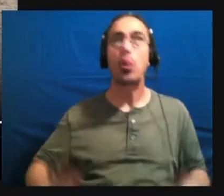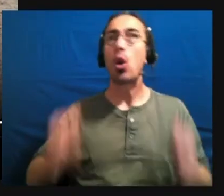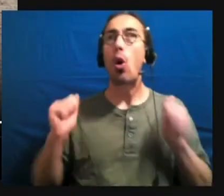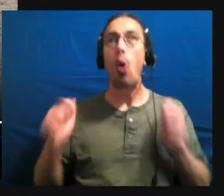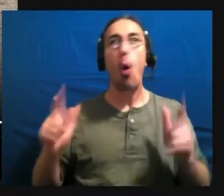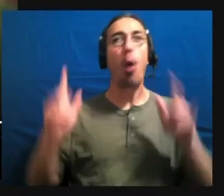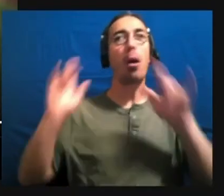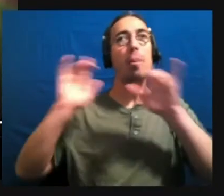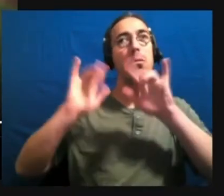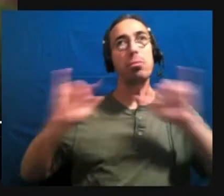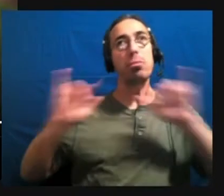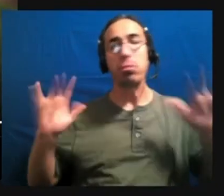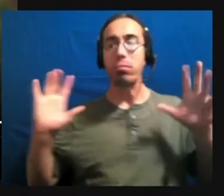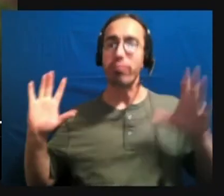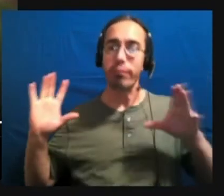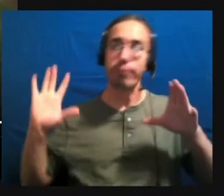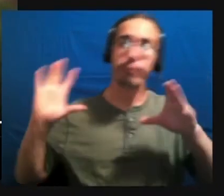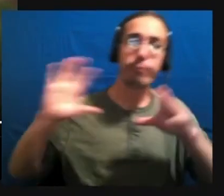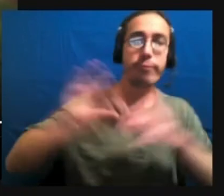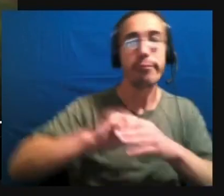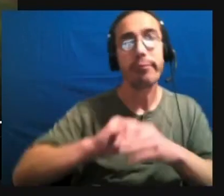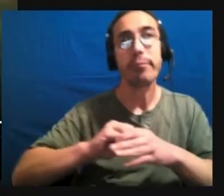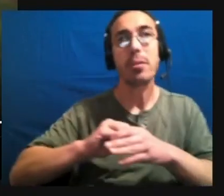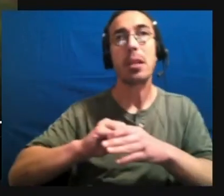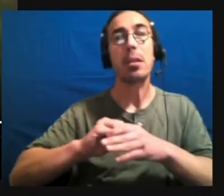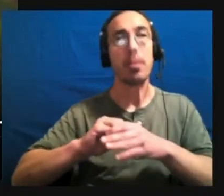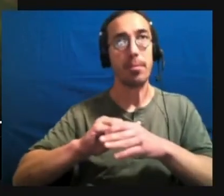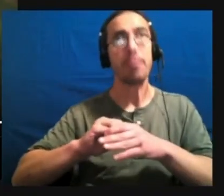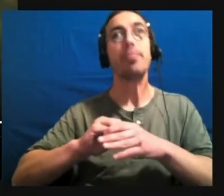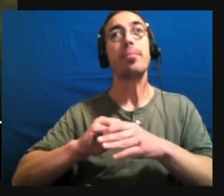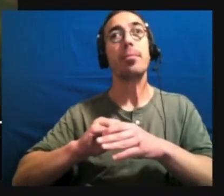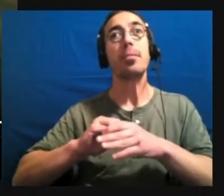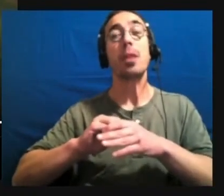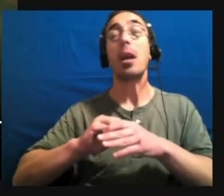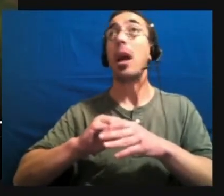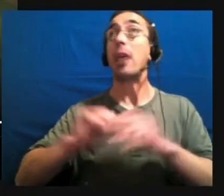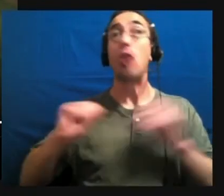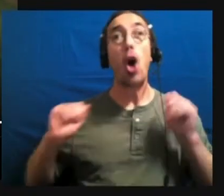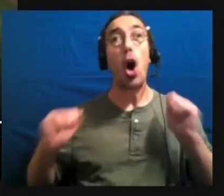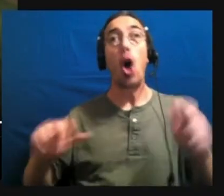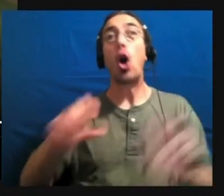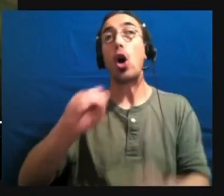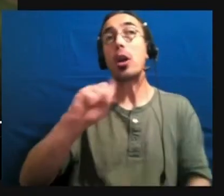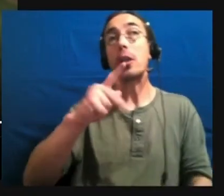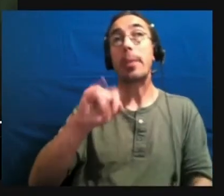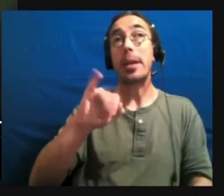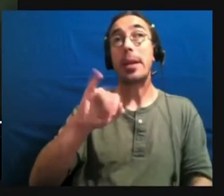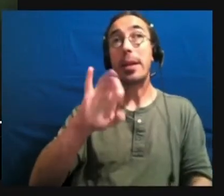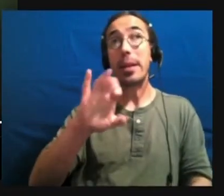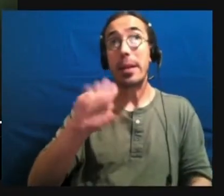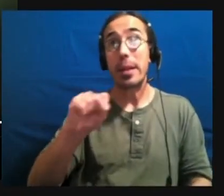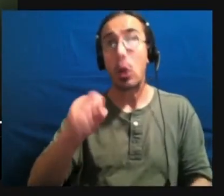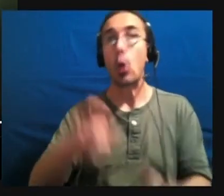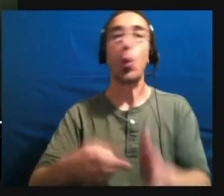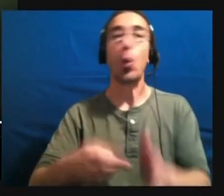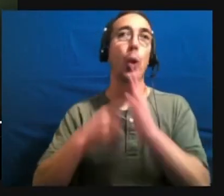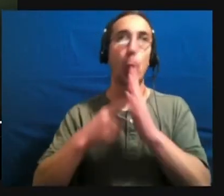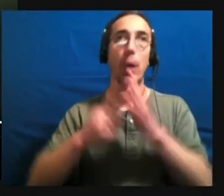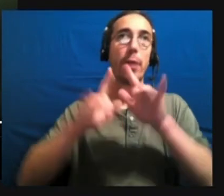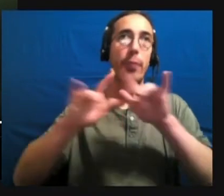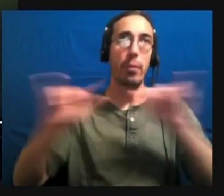as a whole, so too do humans, as a species, require diversity, not only to survive,